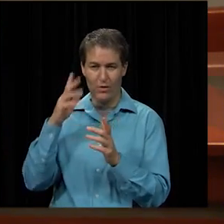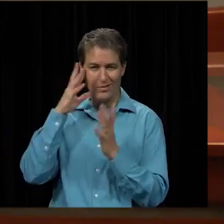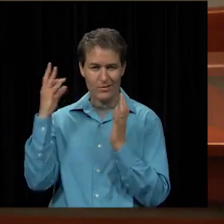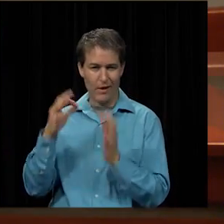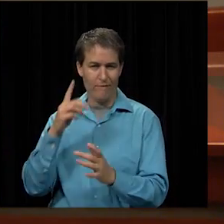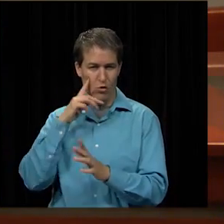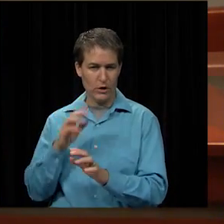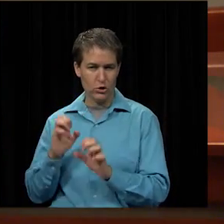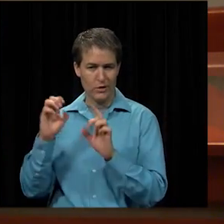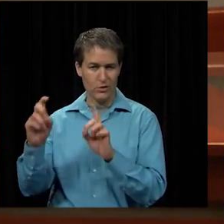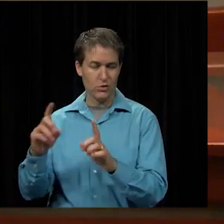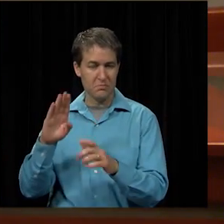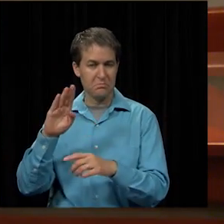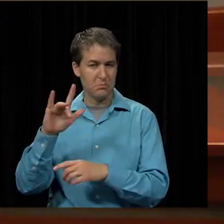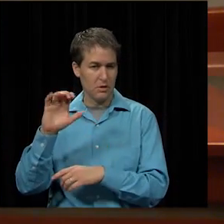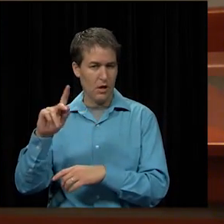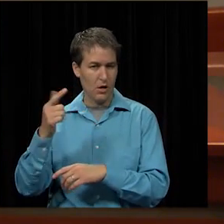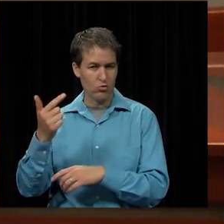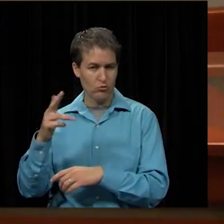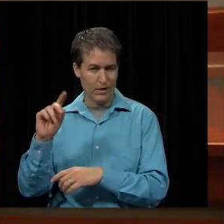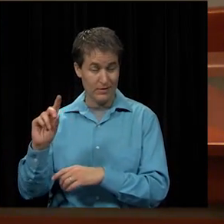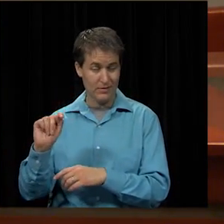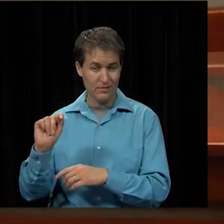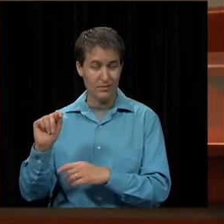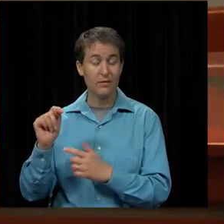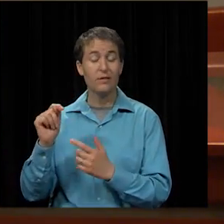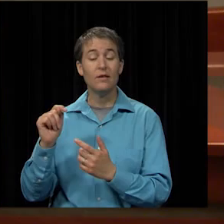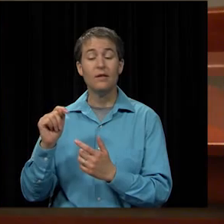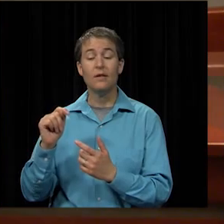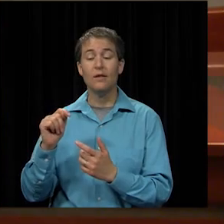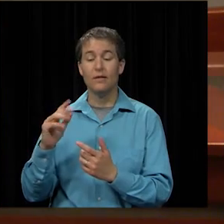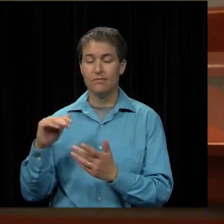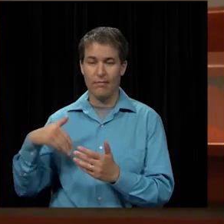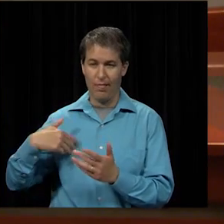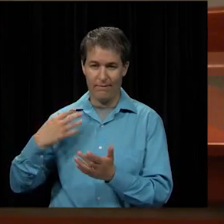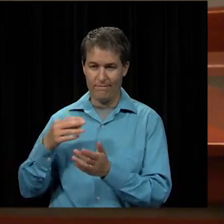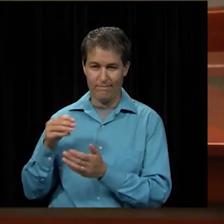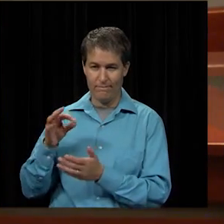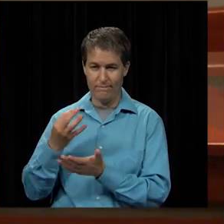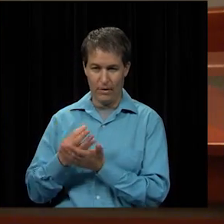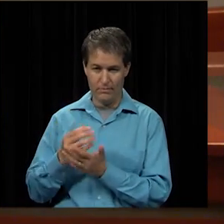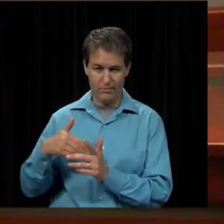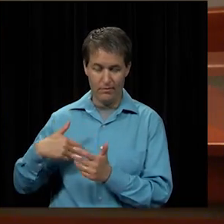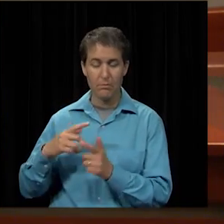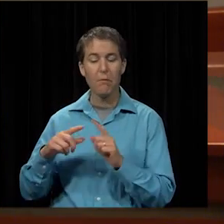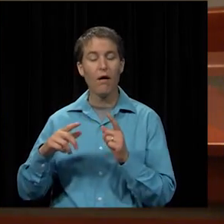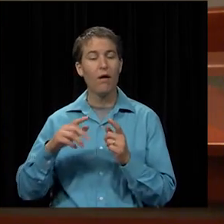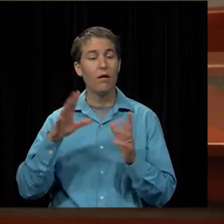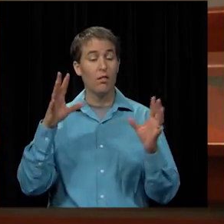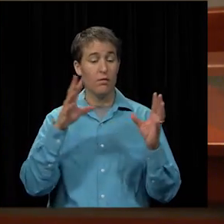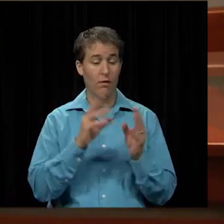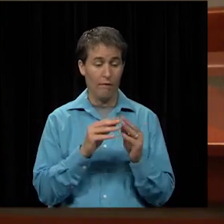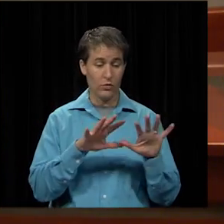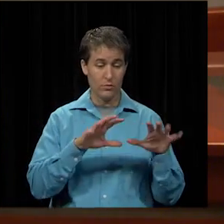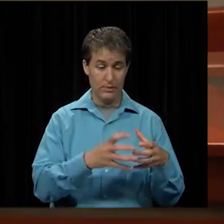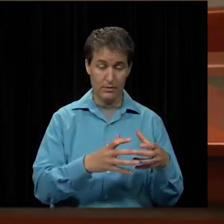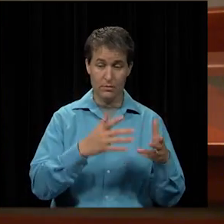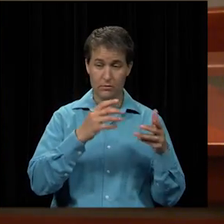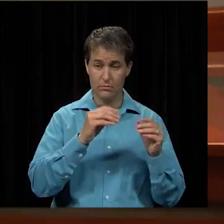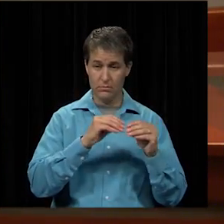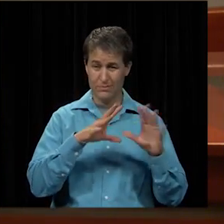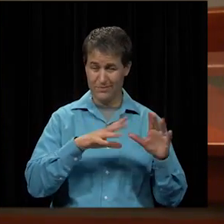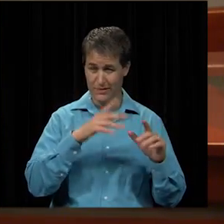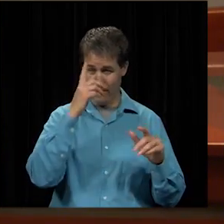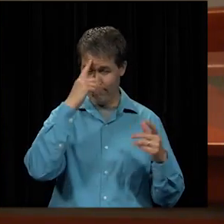education, which is the block grants. The conference committee evidently came up with some consensus